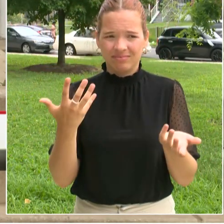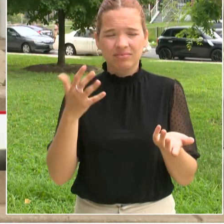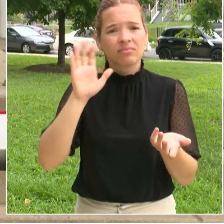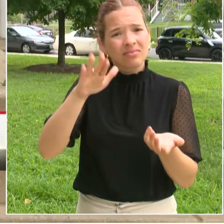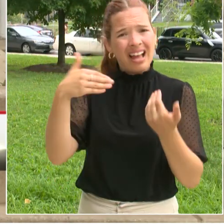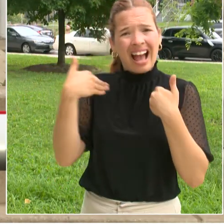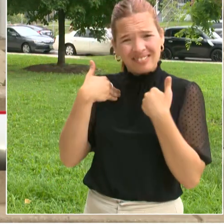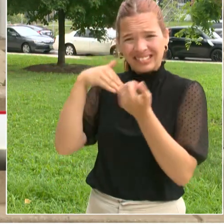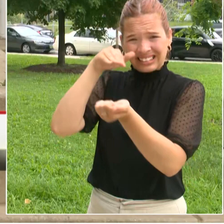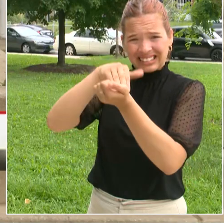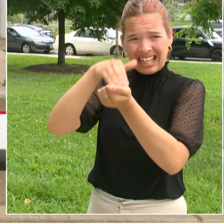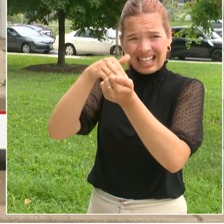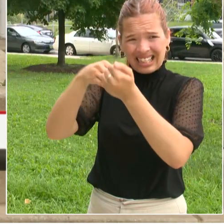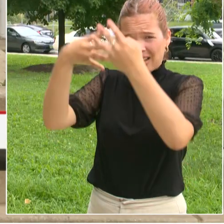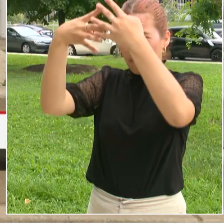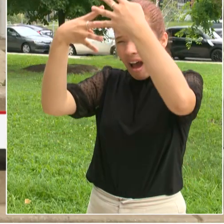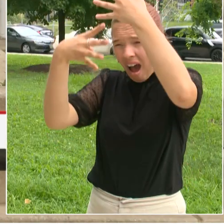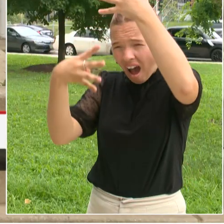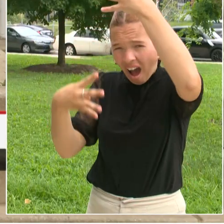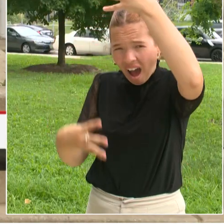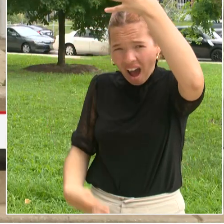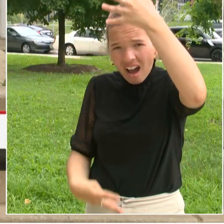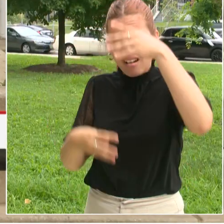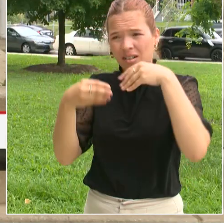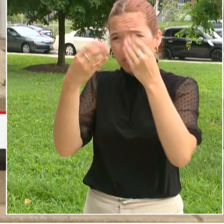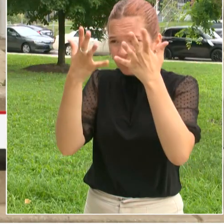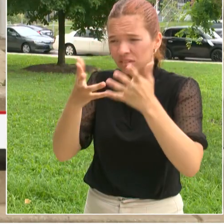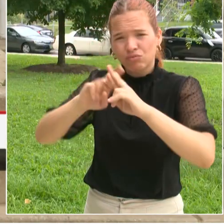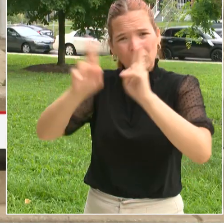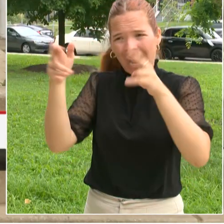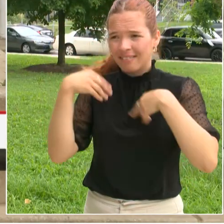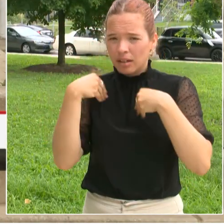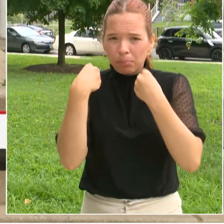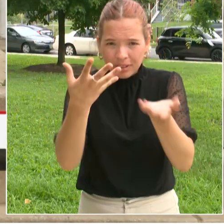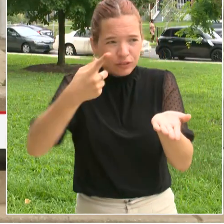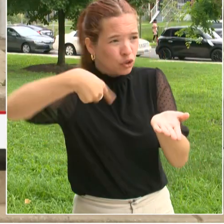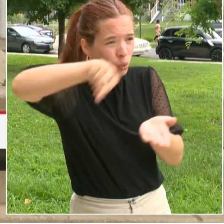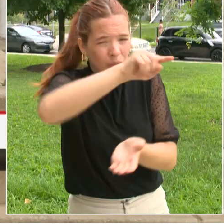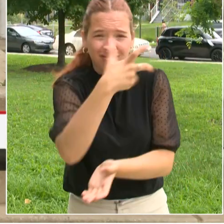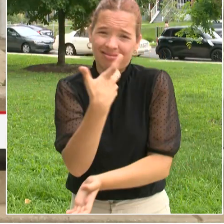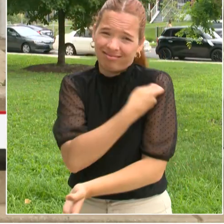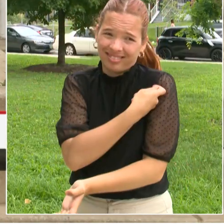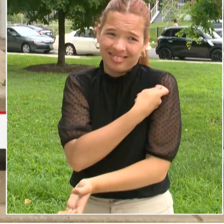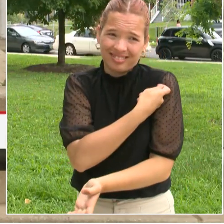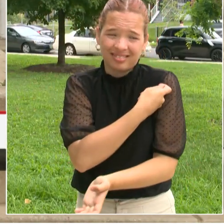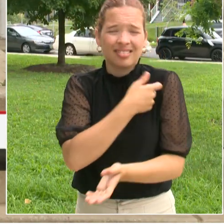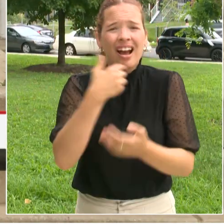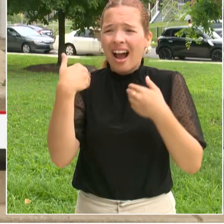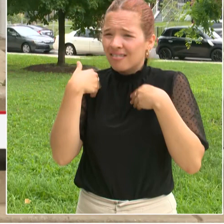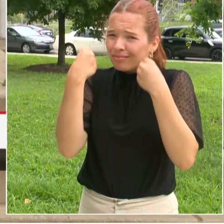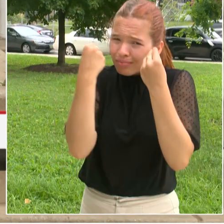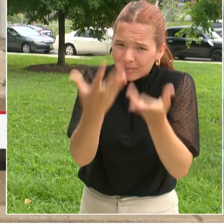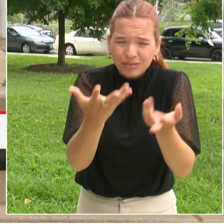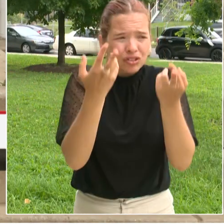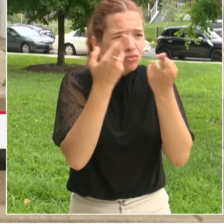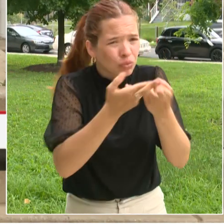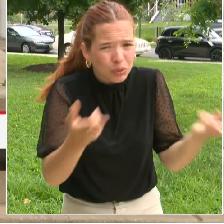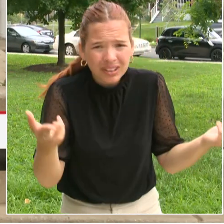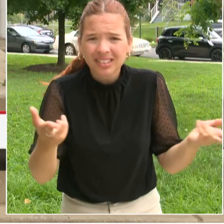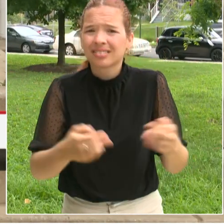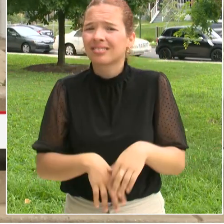DC Health provide them even more resources to get our children vaccinated. It's this layered approach that's going to ensure that we are so successful.